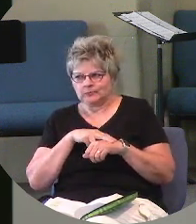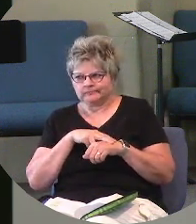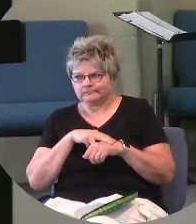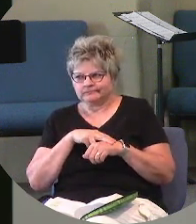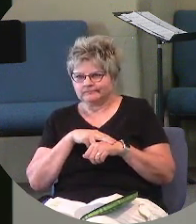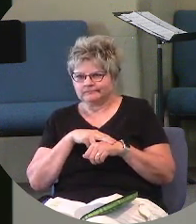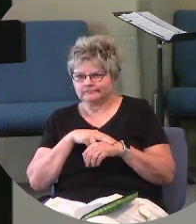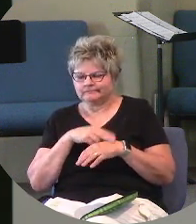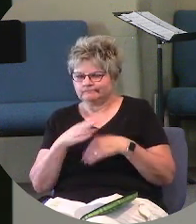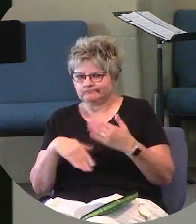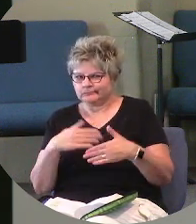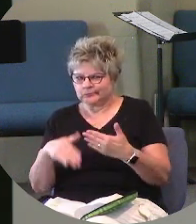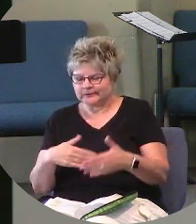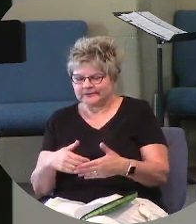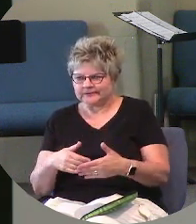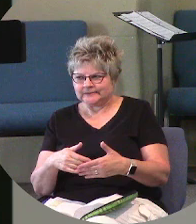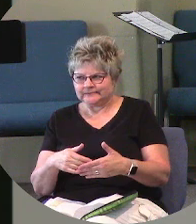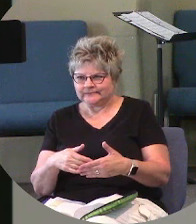Have you ever wondered why?